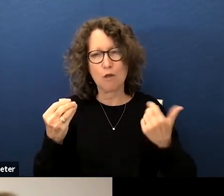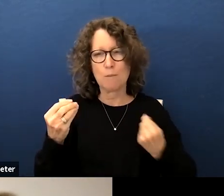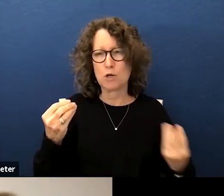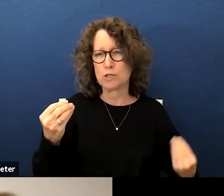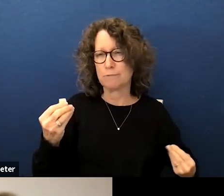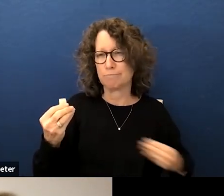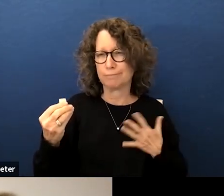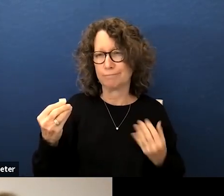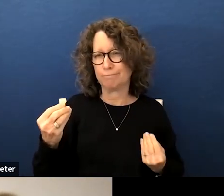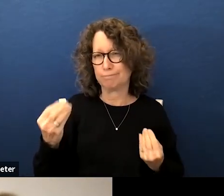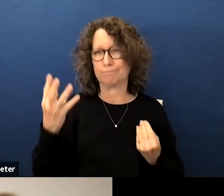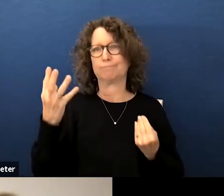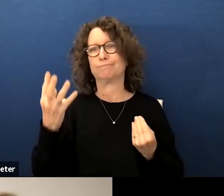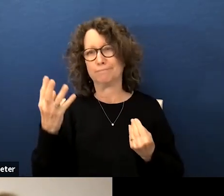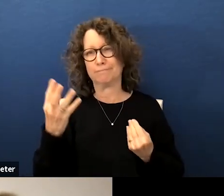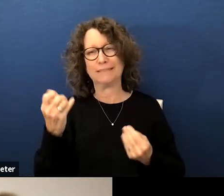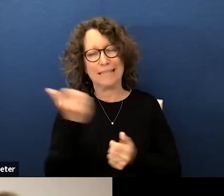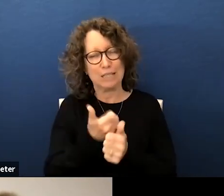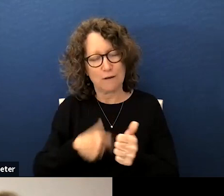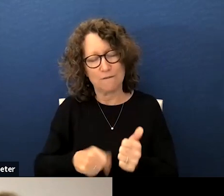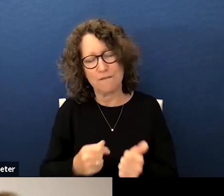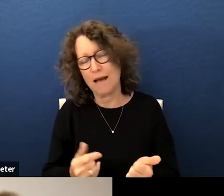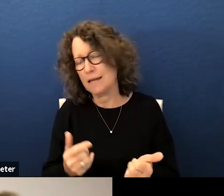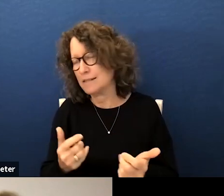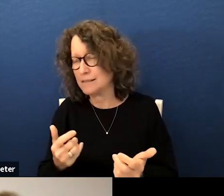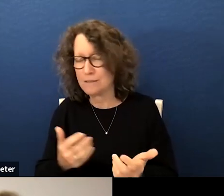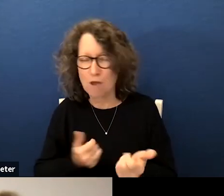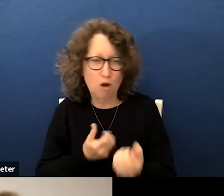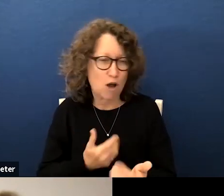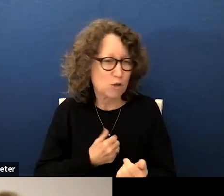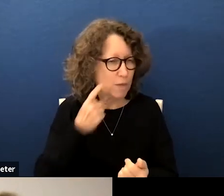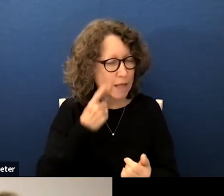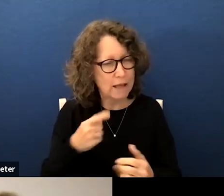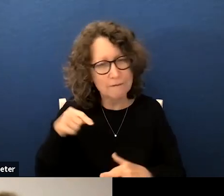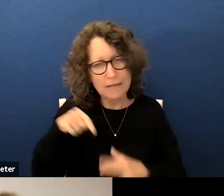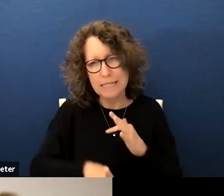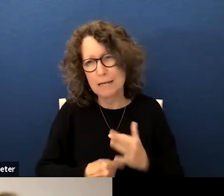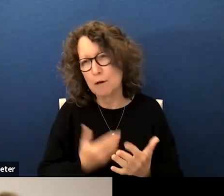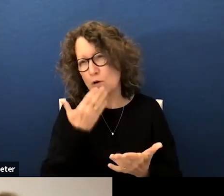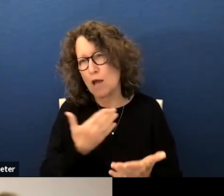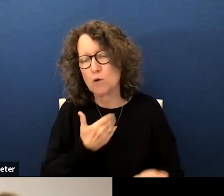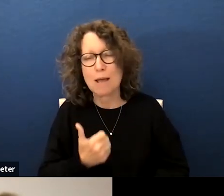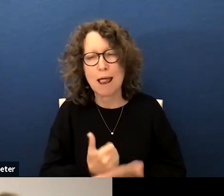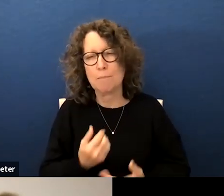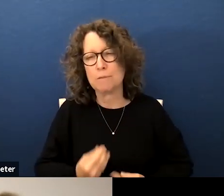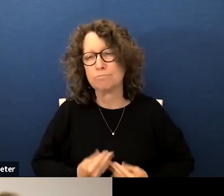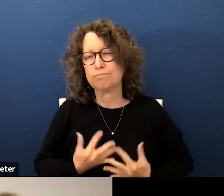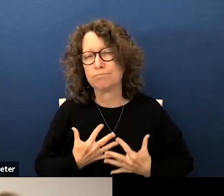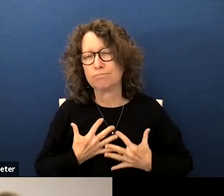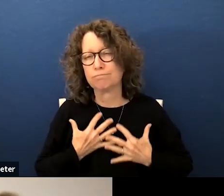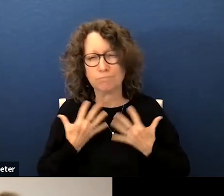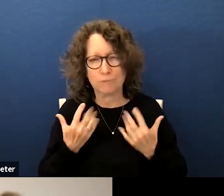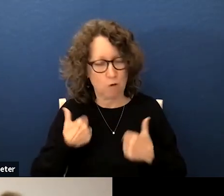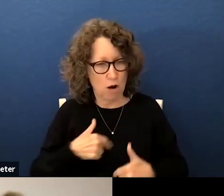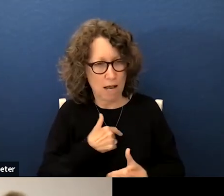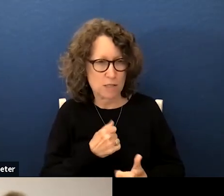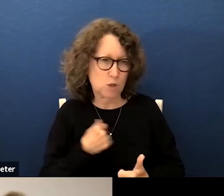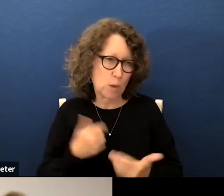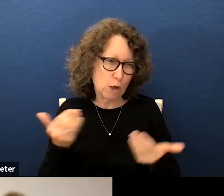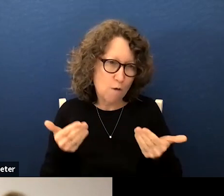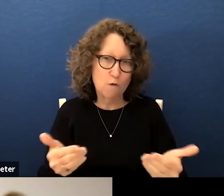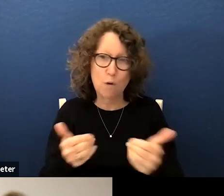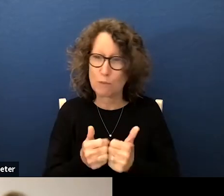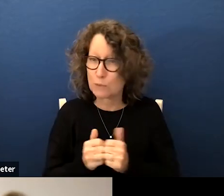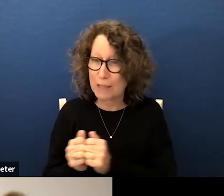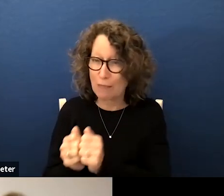each of us has cause to think with deep gratitude of those who have lighted the flame within us so we go forth